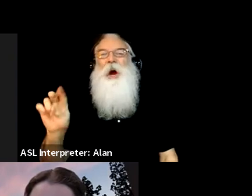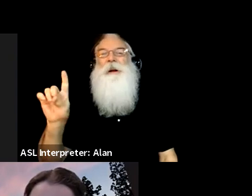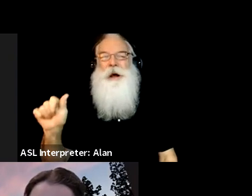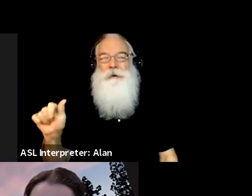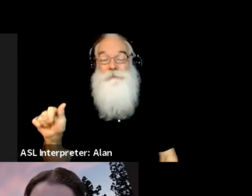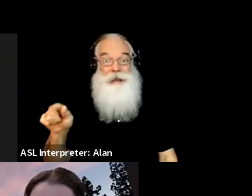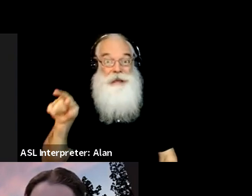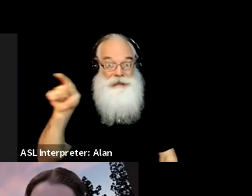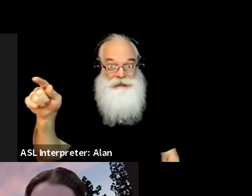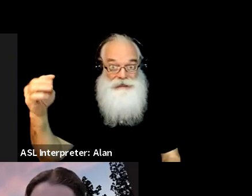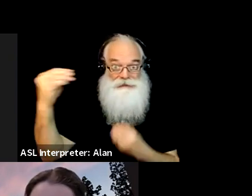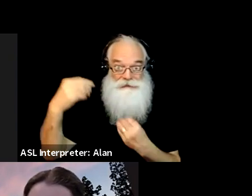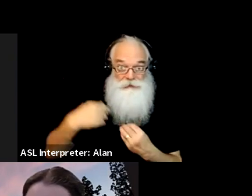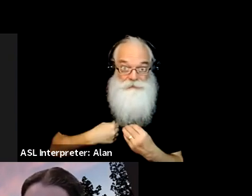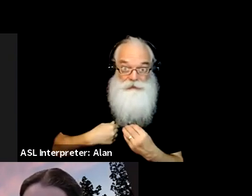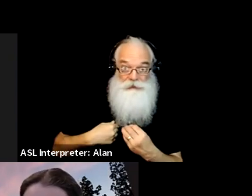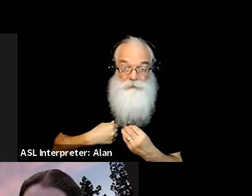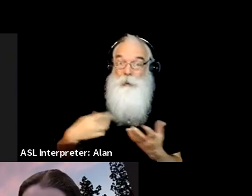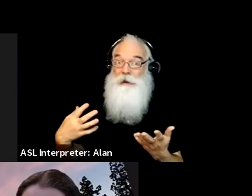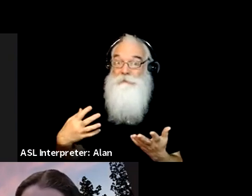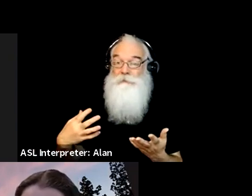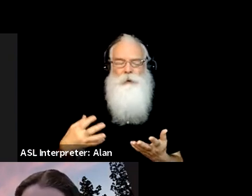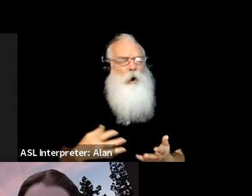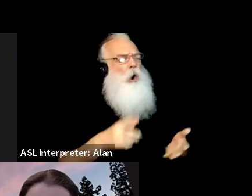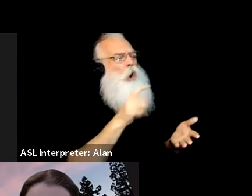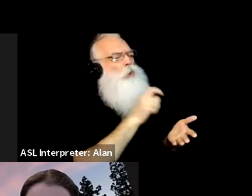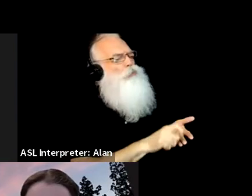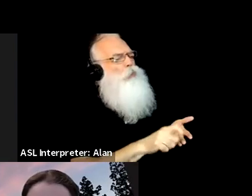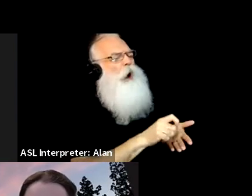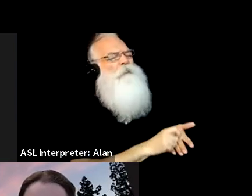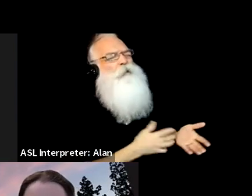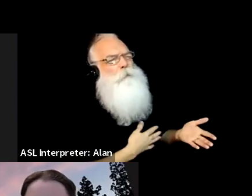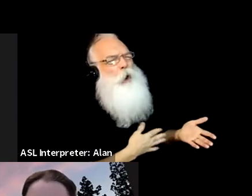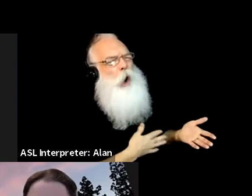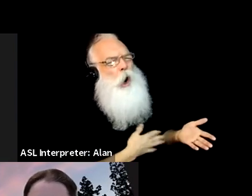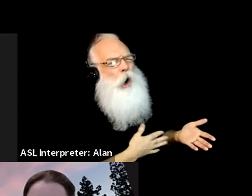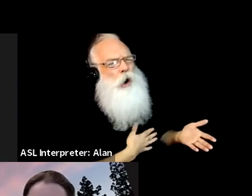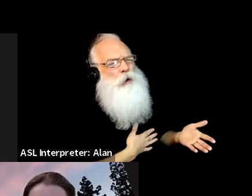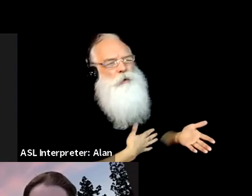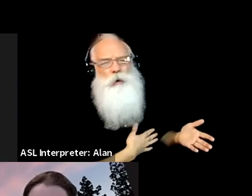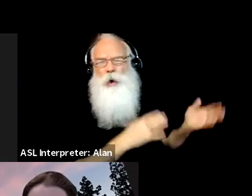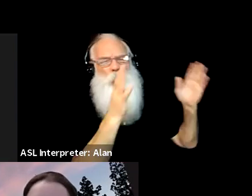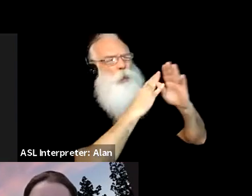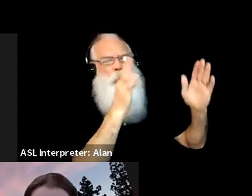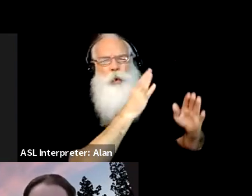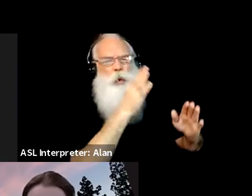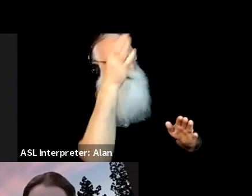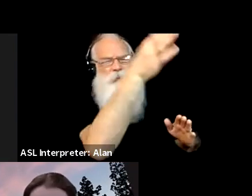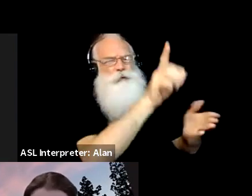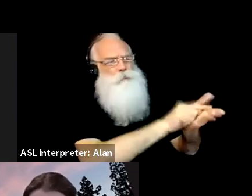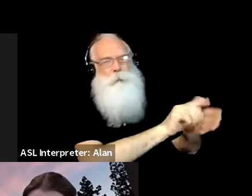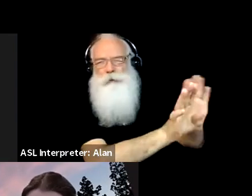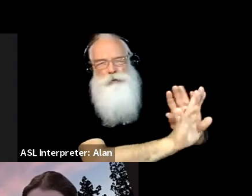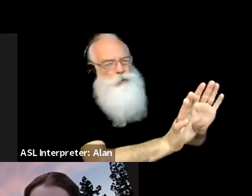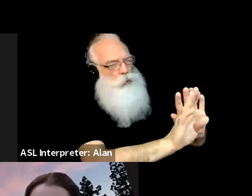which was to write from the heart, never worrying about whether it's going to be published someday. While you're